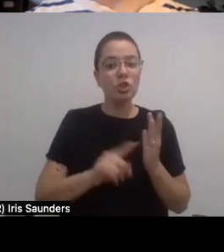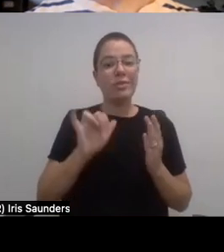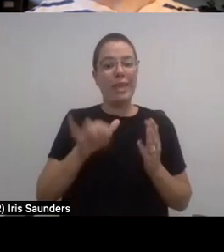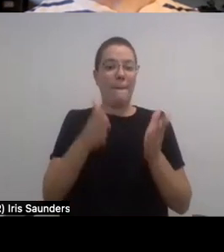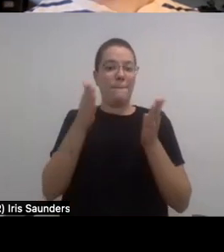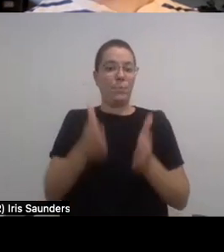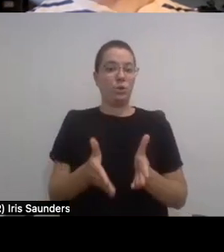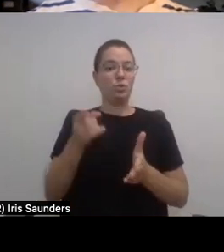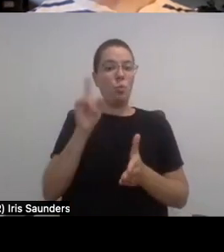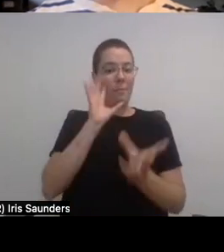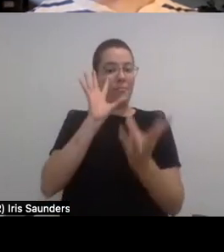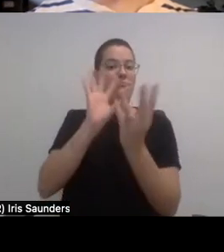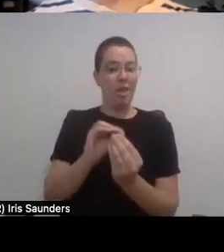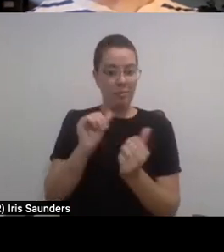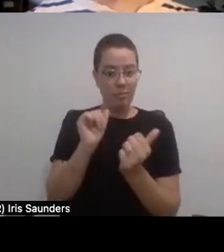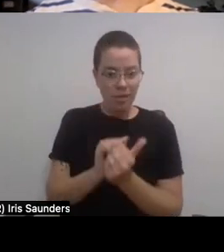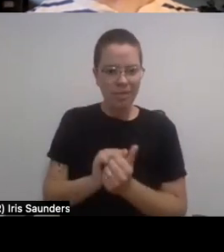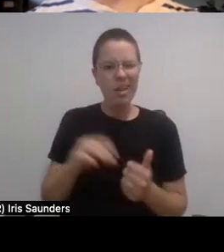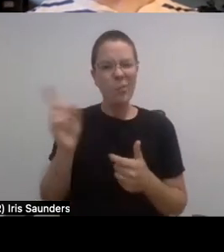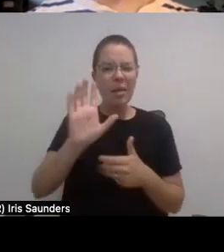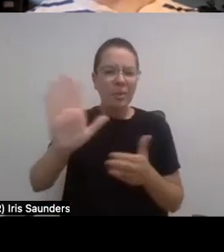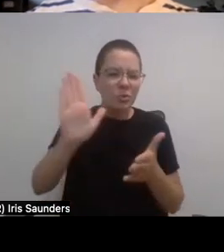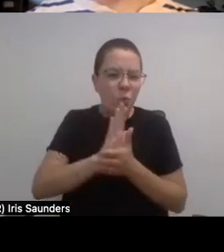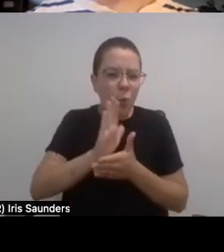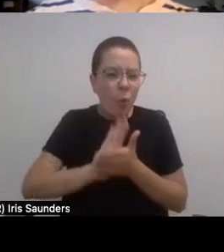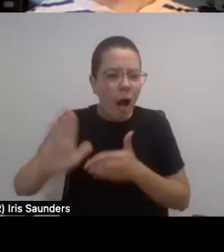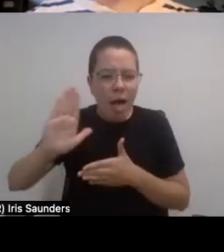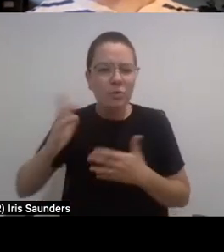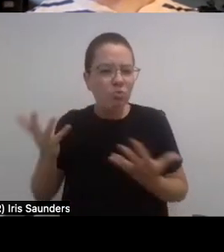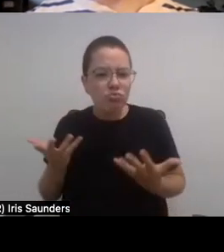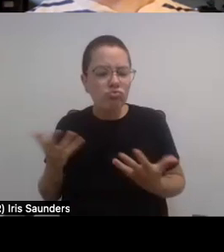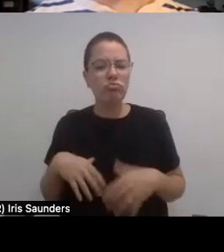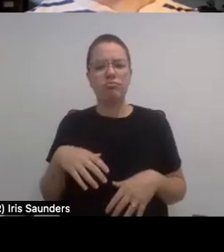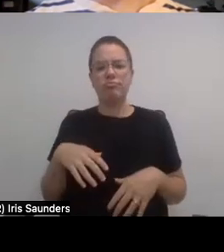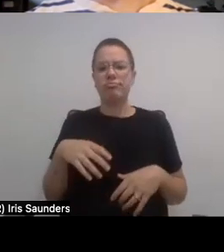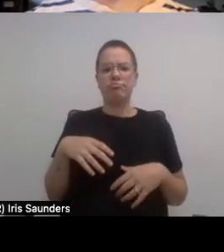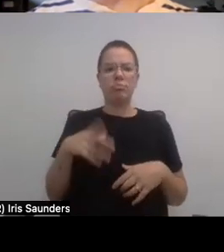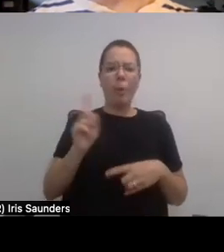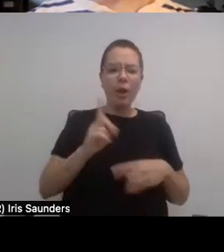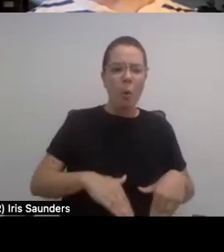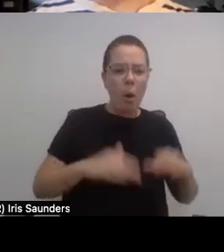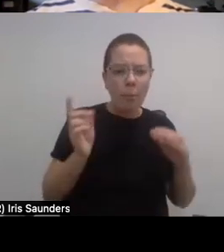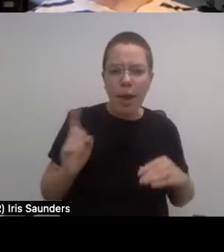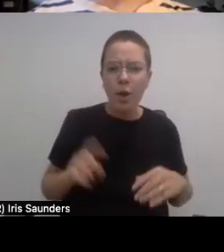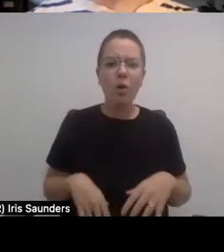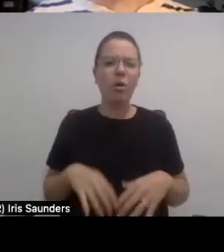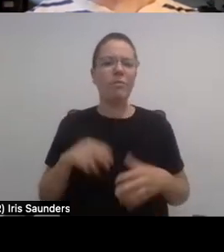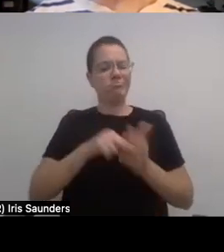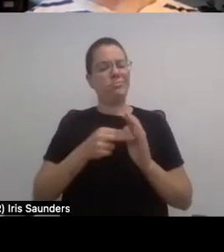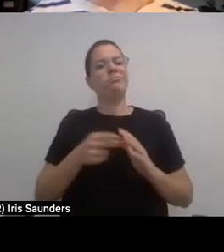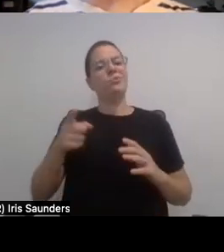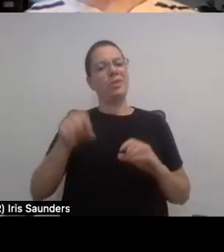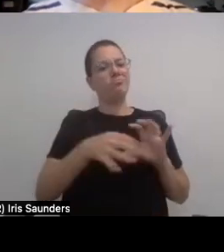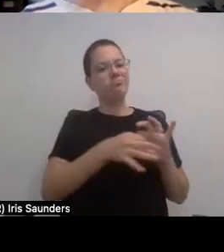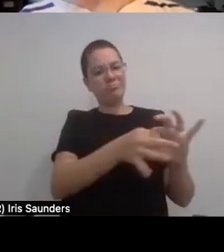meeting with, where did they go to school, where are they from, little things, sometimes you can connect to people in a way that's much